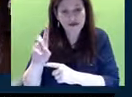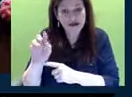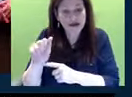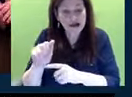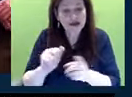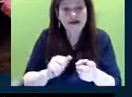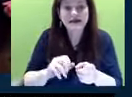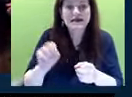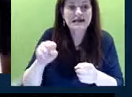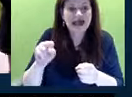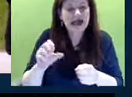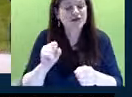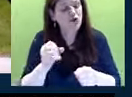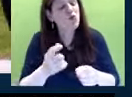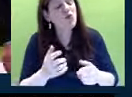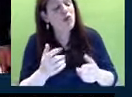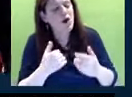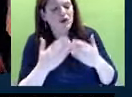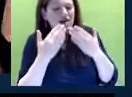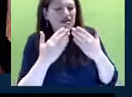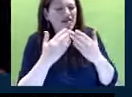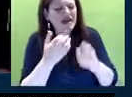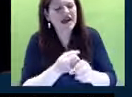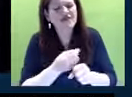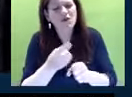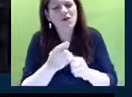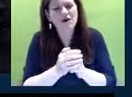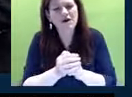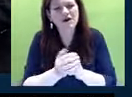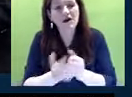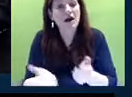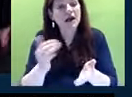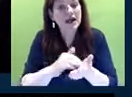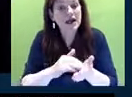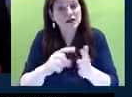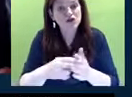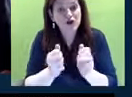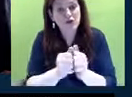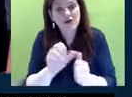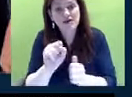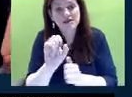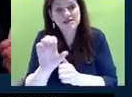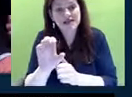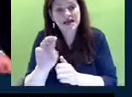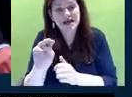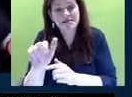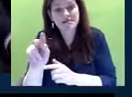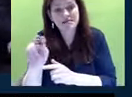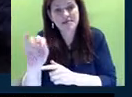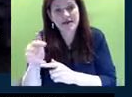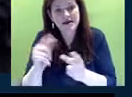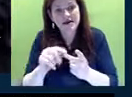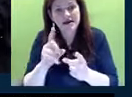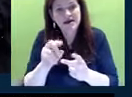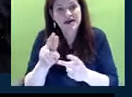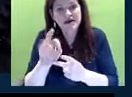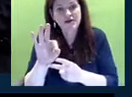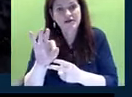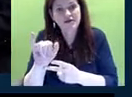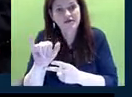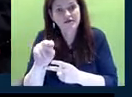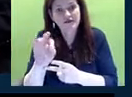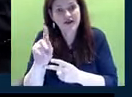GOV. so I just want to thank everybody once again, starting with Secretary Manning, Dr. Fink and all the